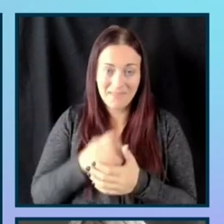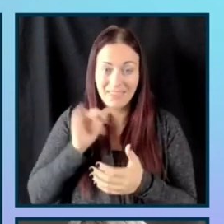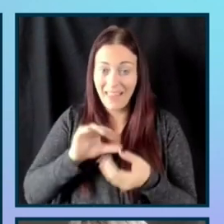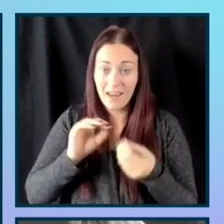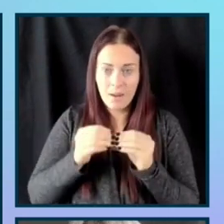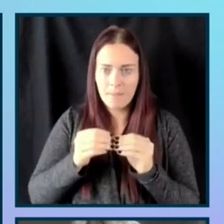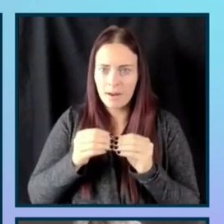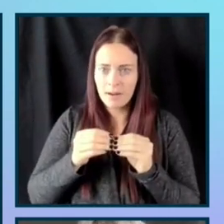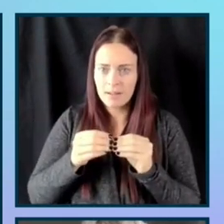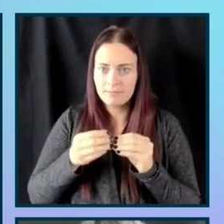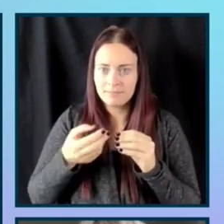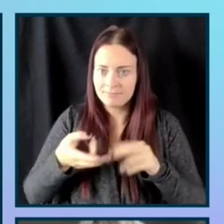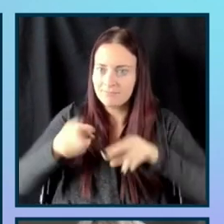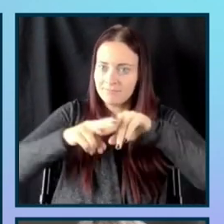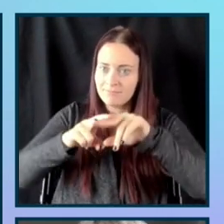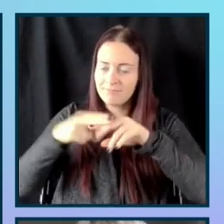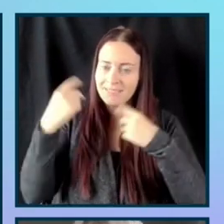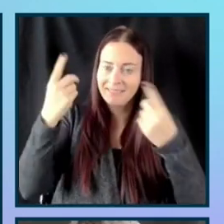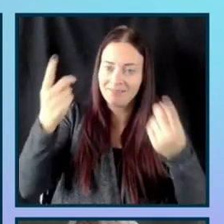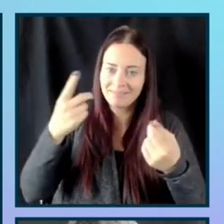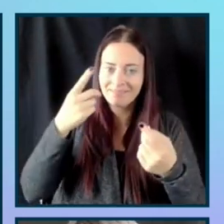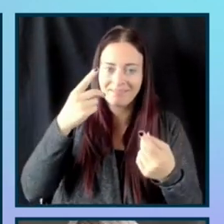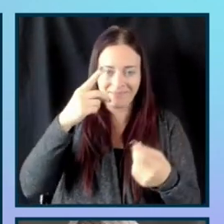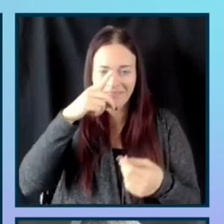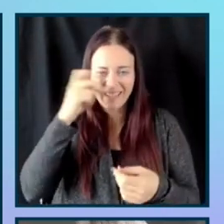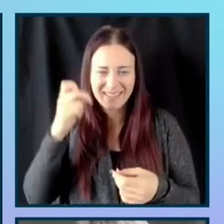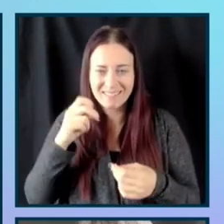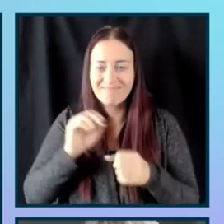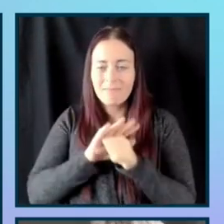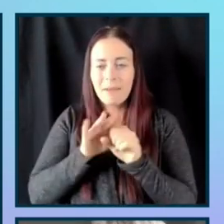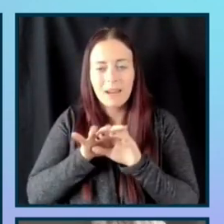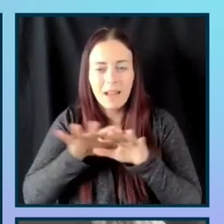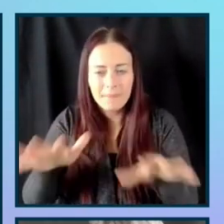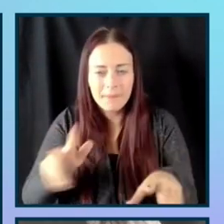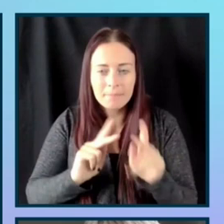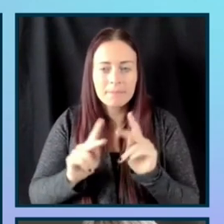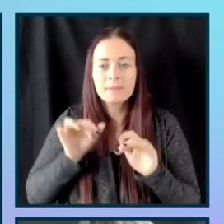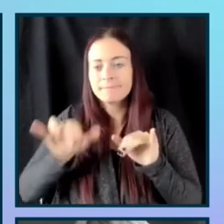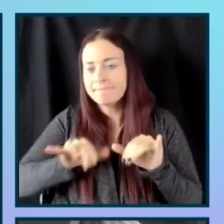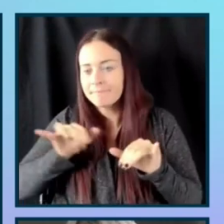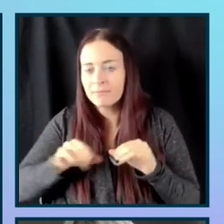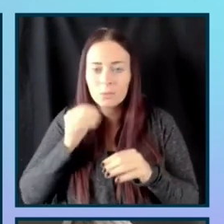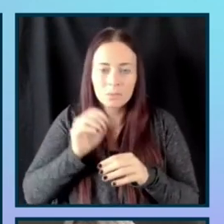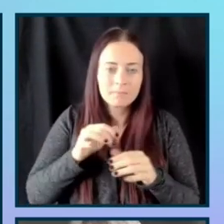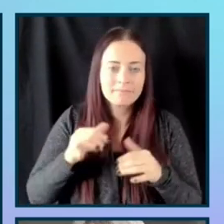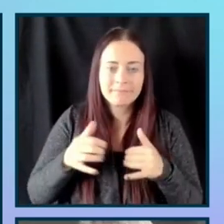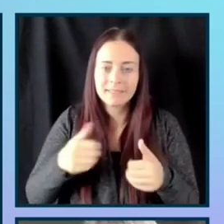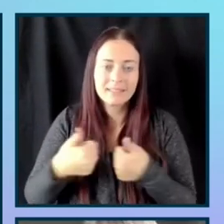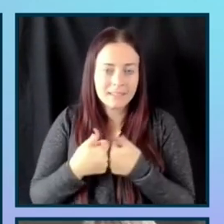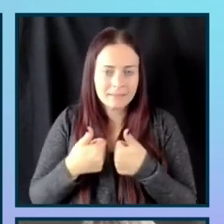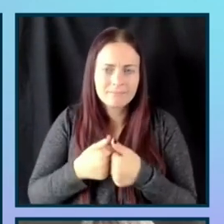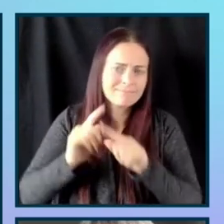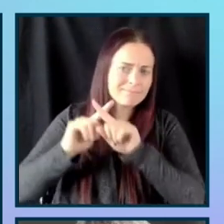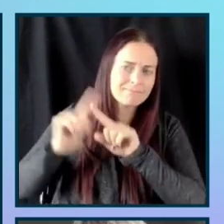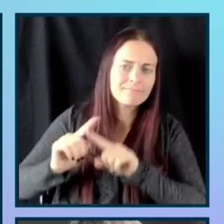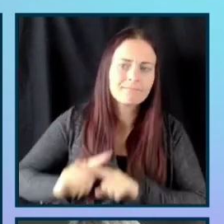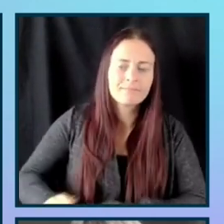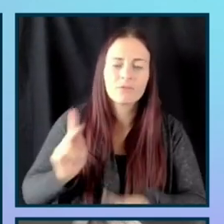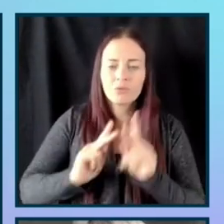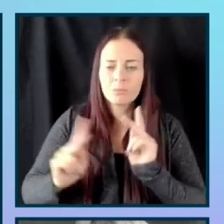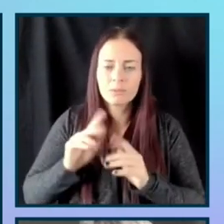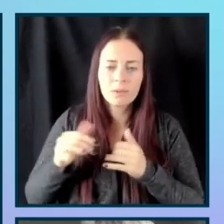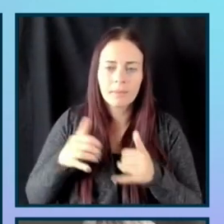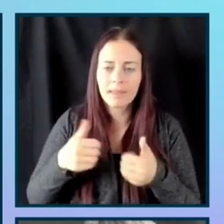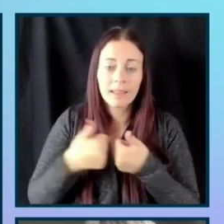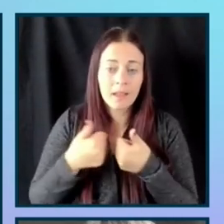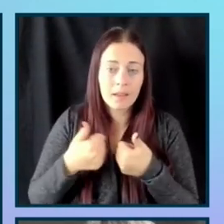of the pandemic and just because more and more different types of folks are playing games. They're playing games on their mobile